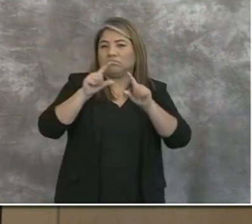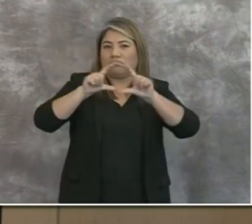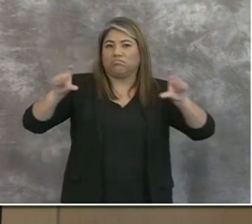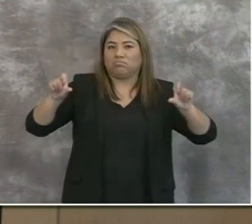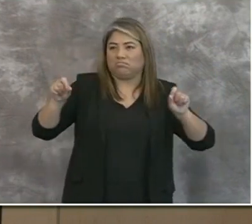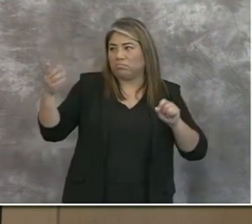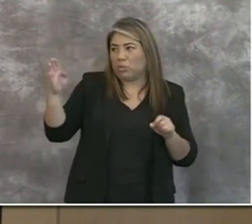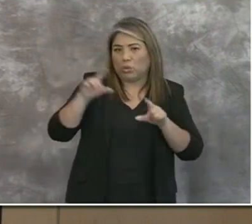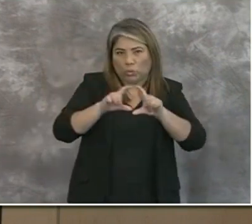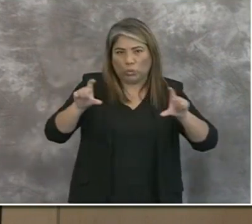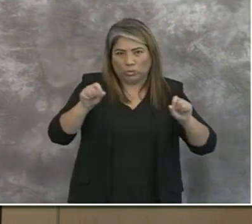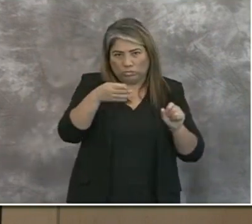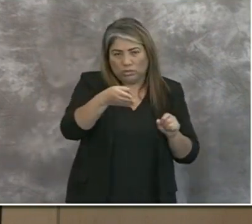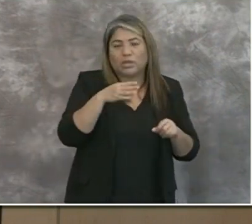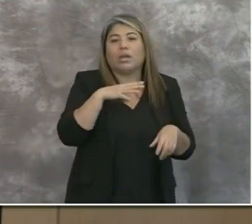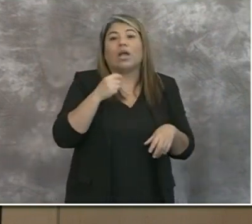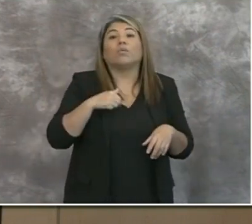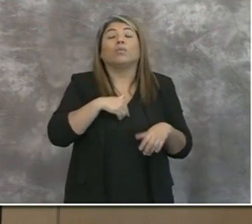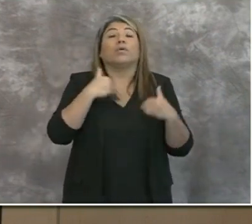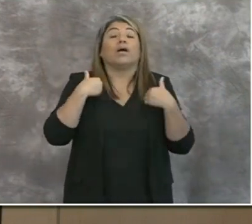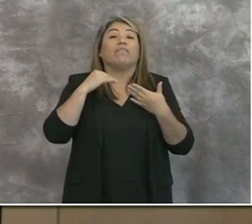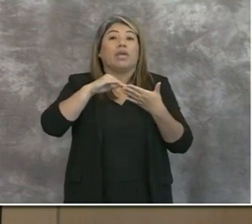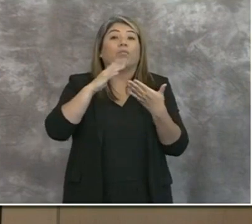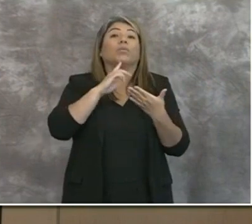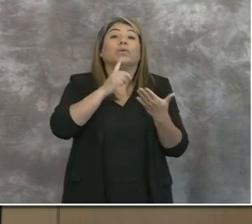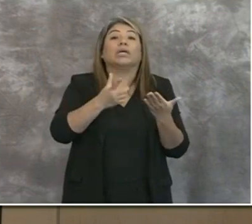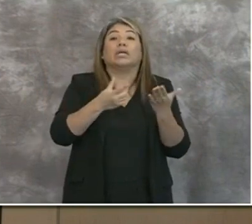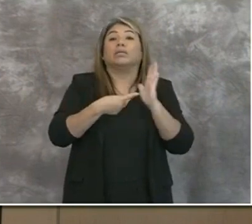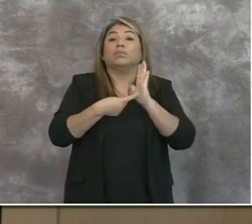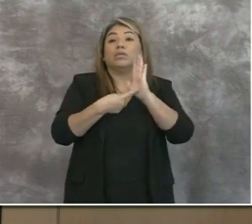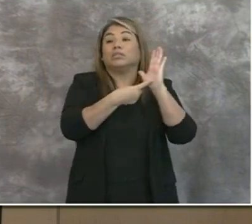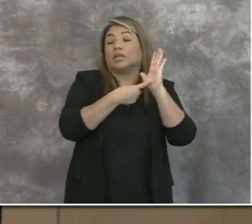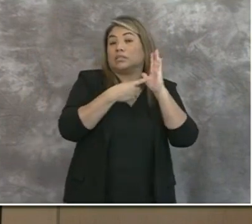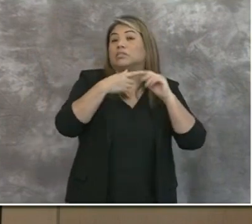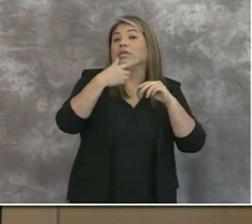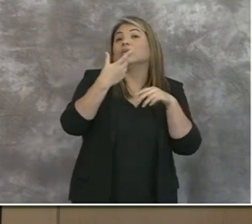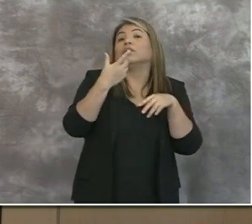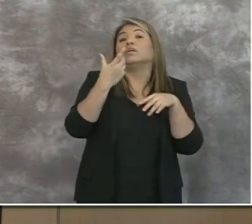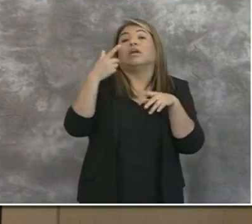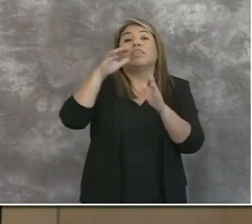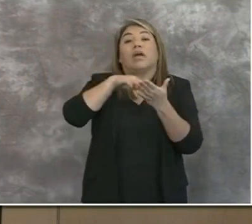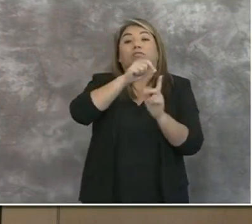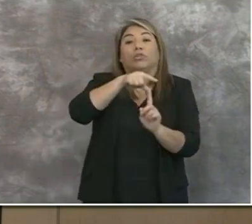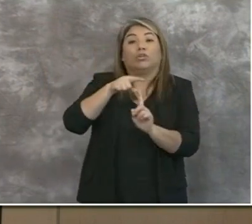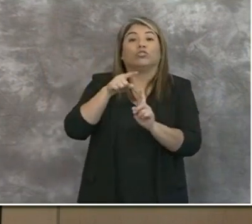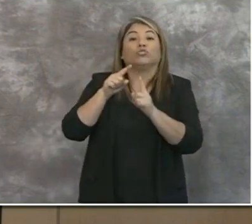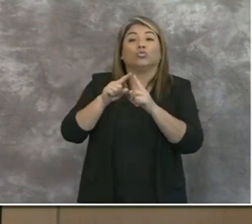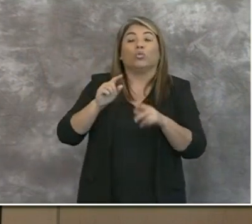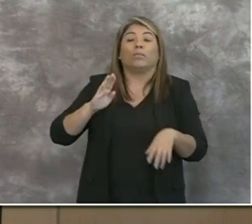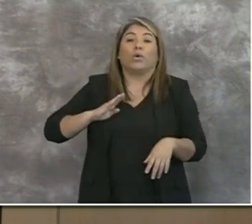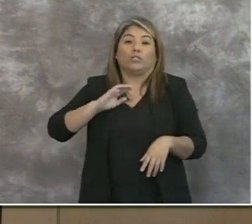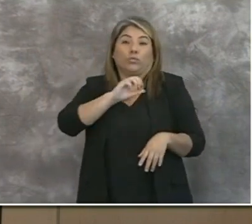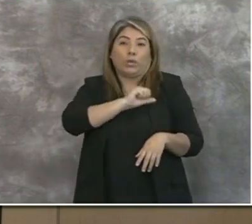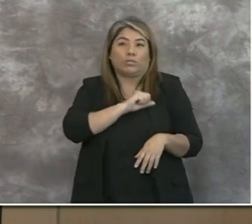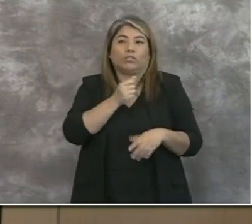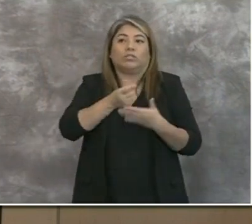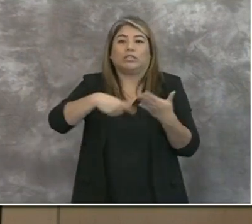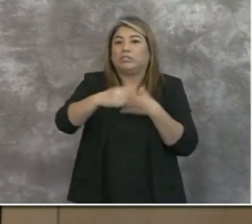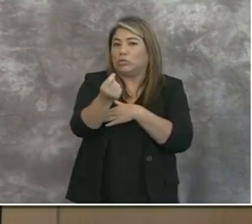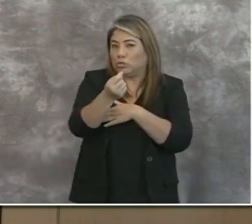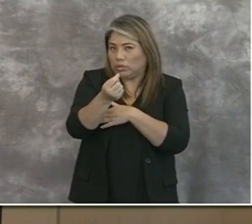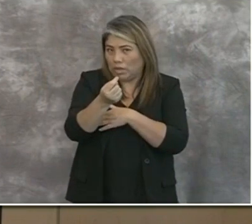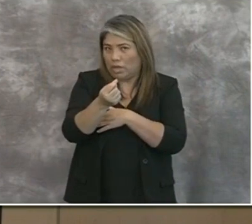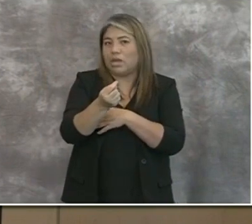have that. We will be presenting the triggers to our Board of Supervisors next Tuesday and anticipate having